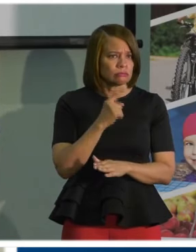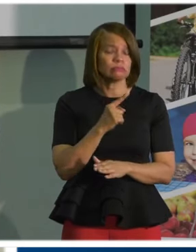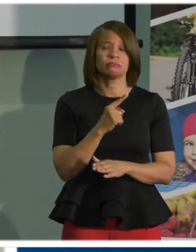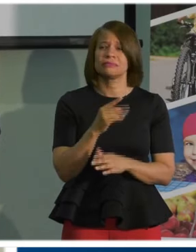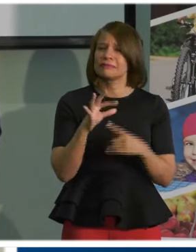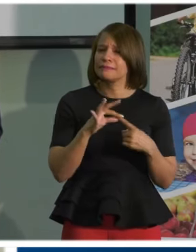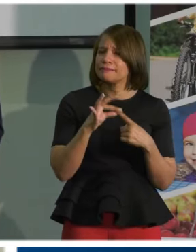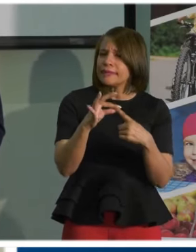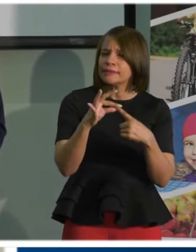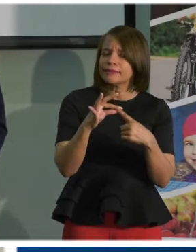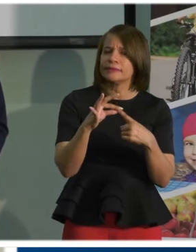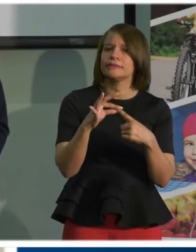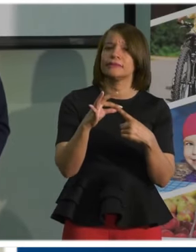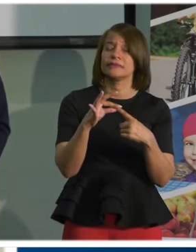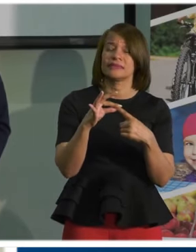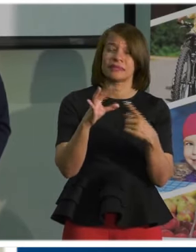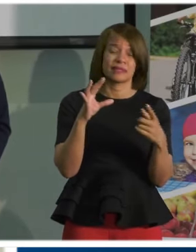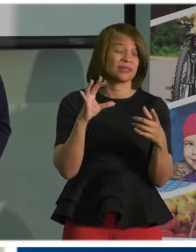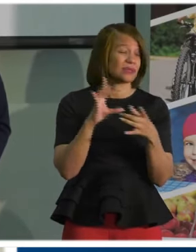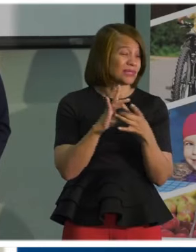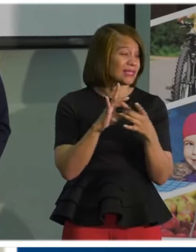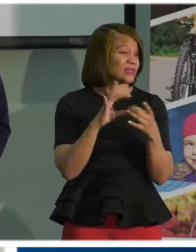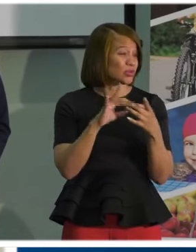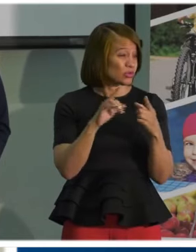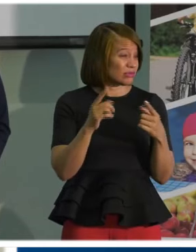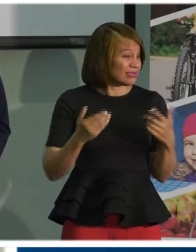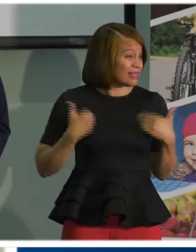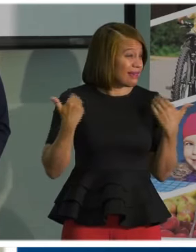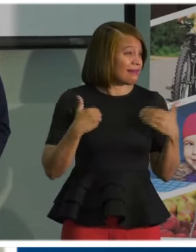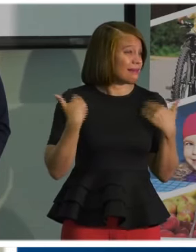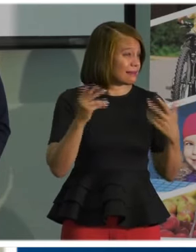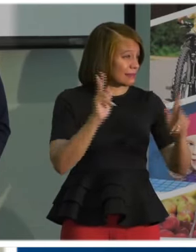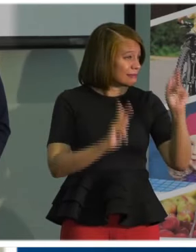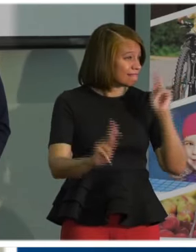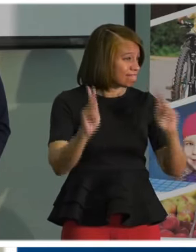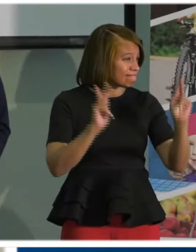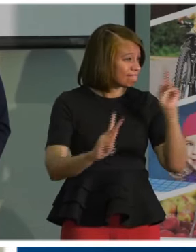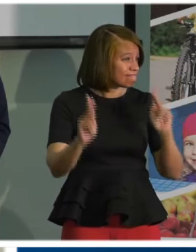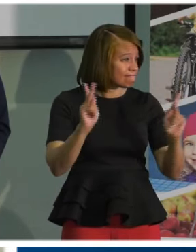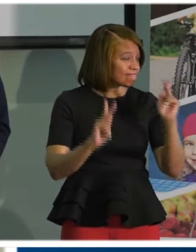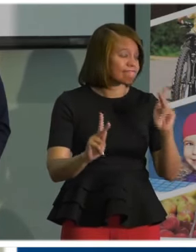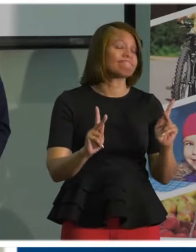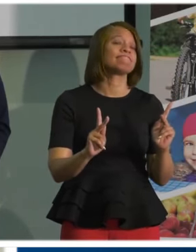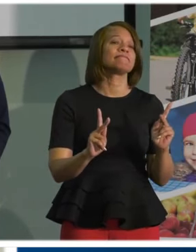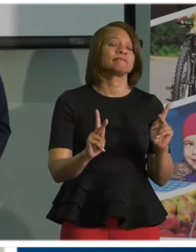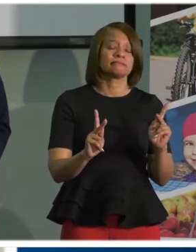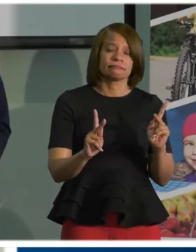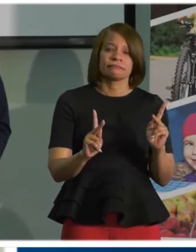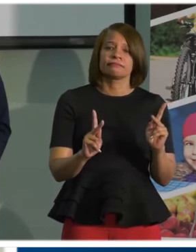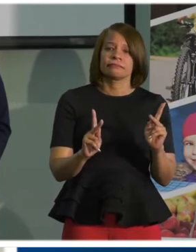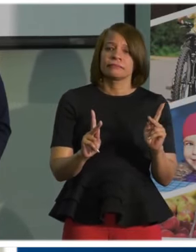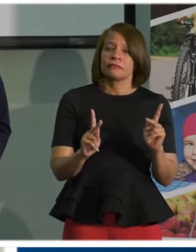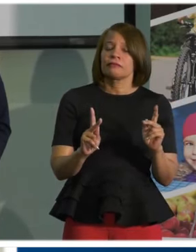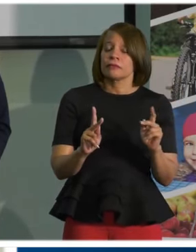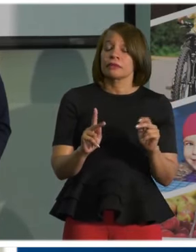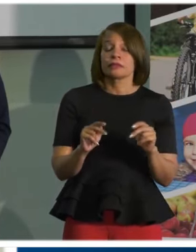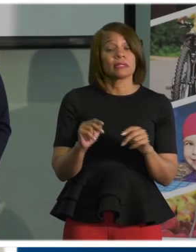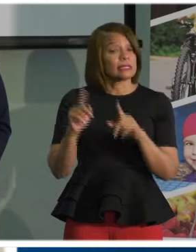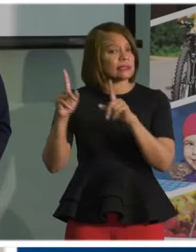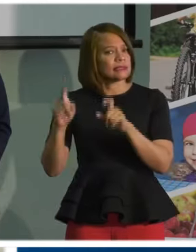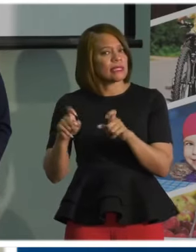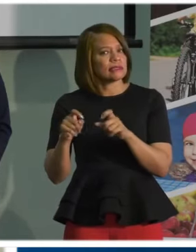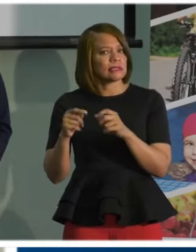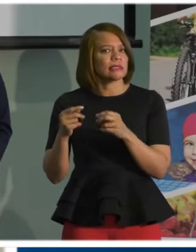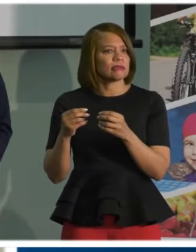especially amongst young adults. While we've dramatically increased testing that Dr. Roberts spoke